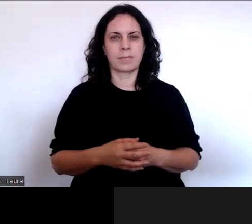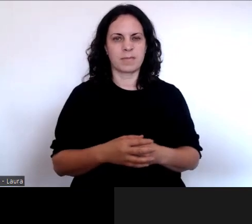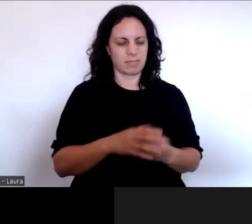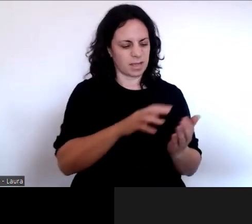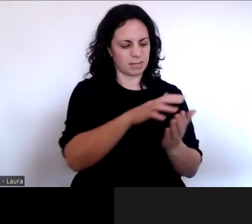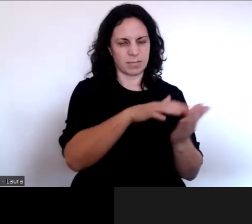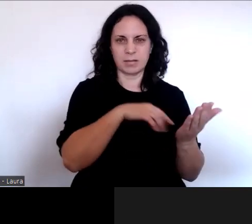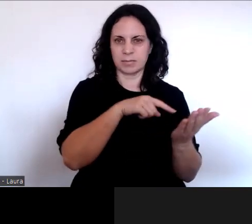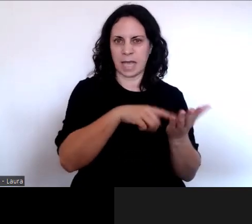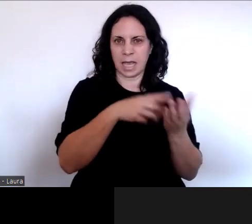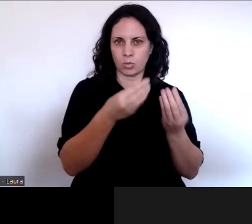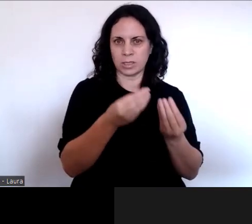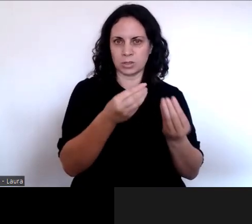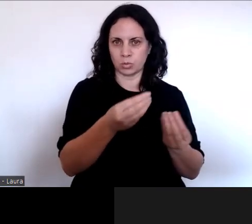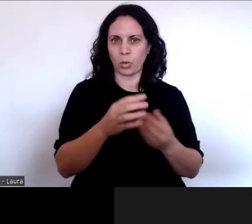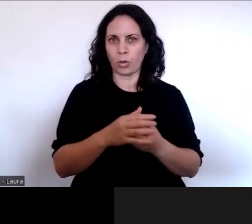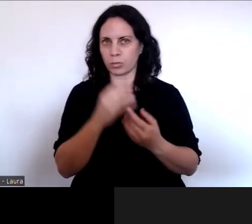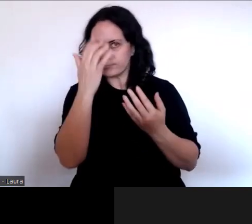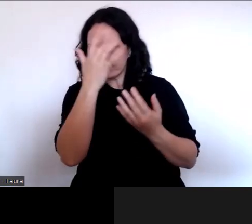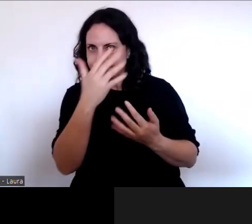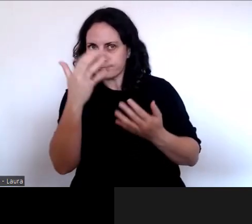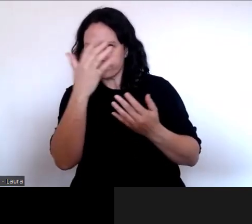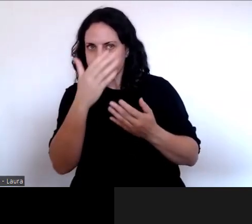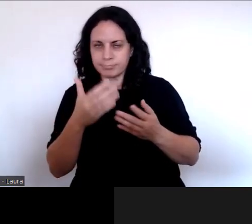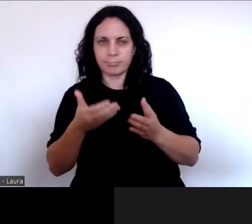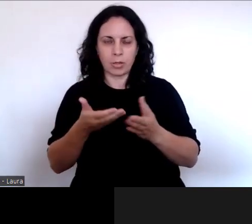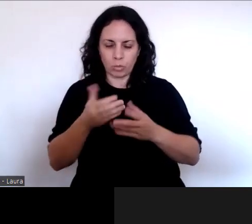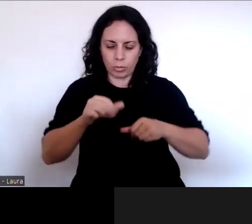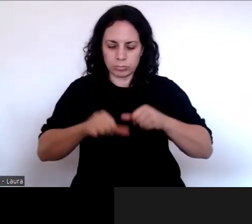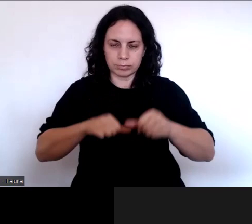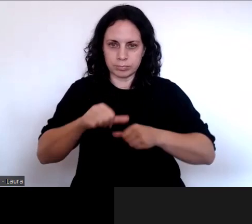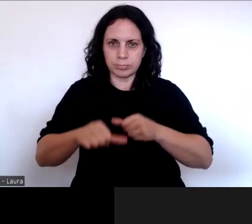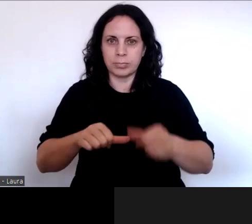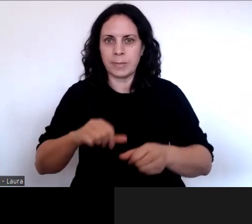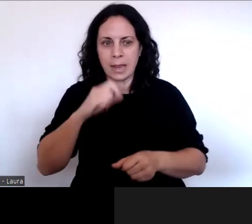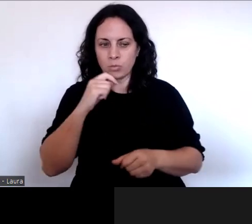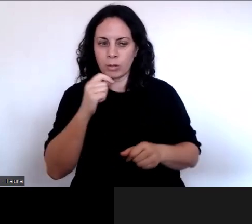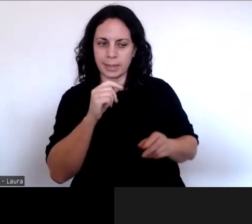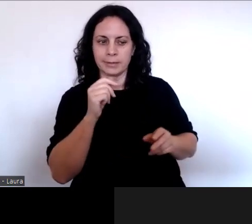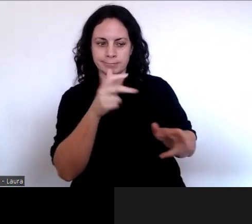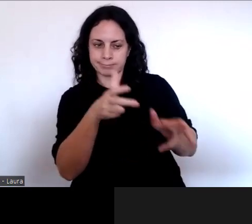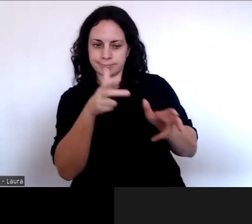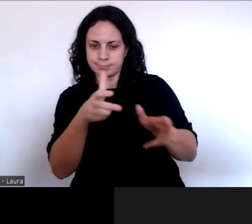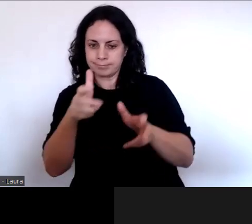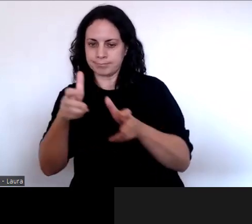attention to all those things and make sure that they're properly taken into account.